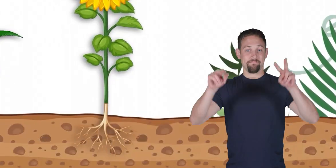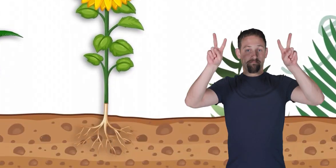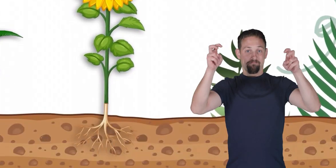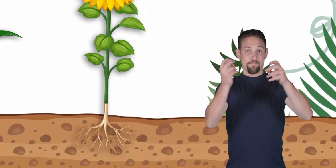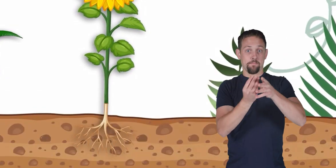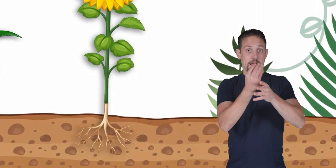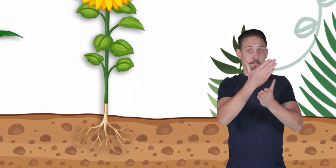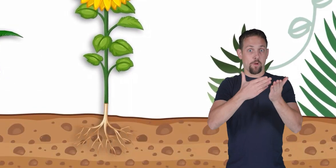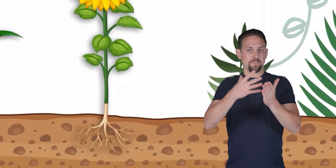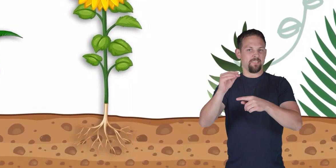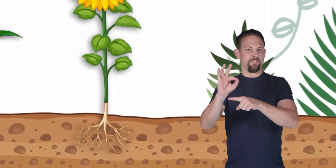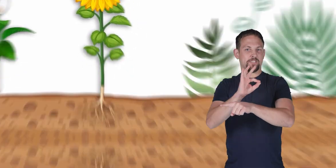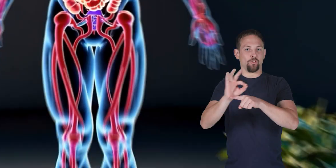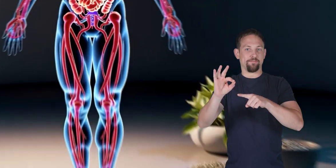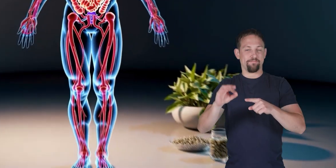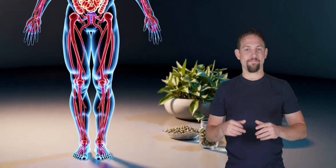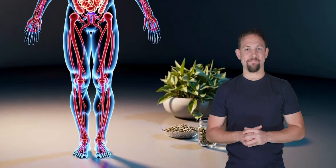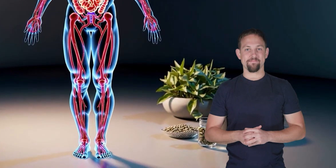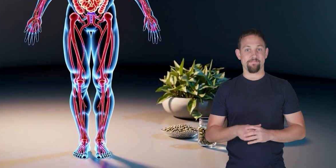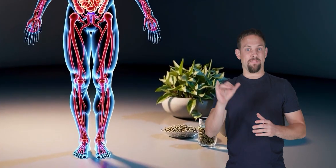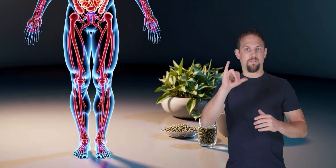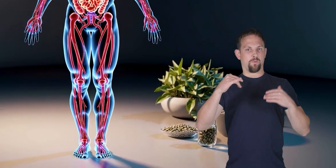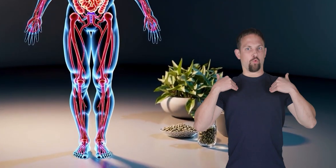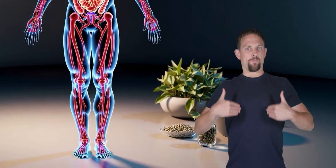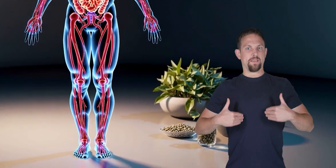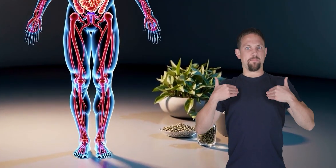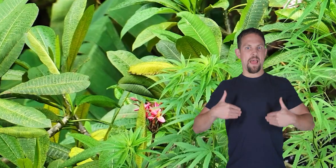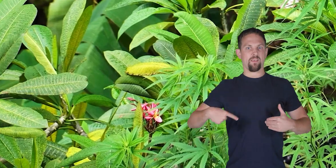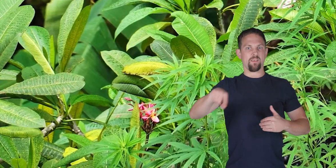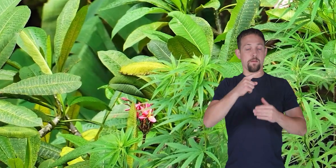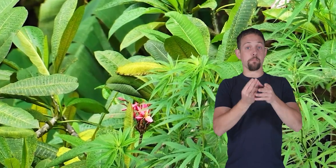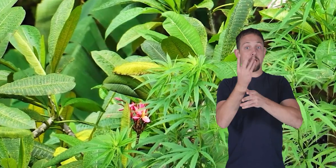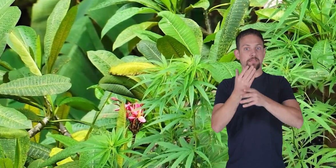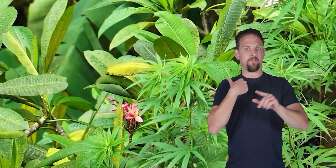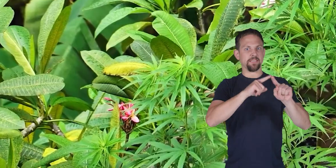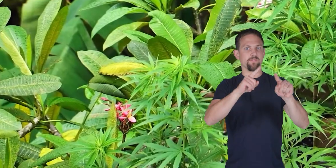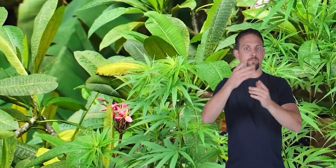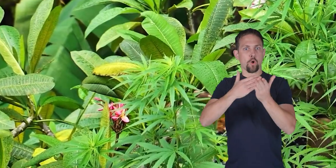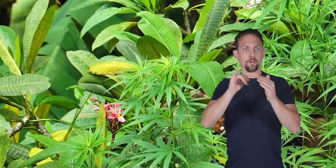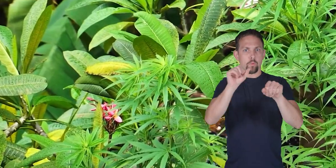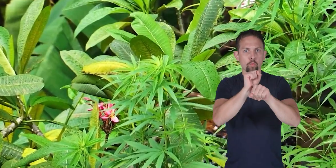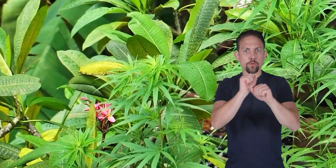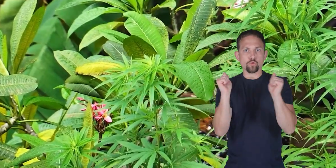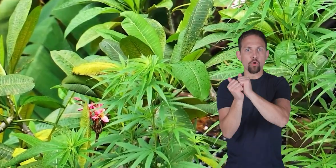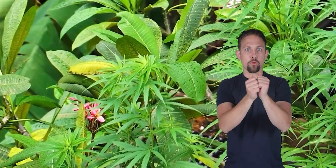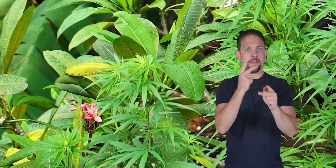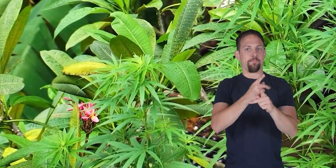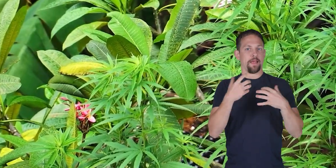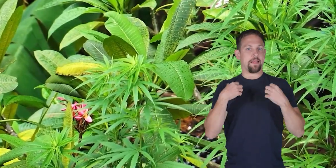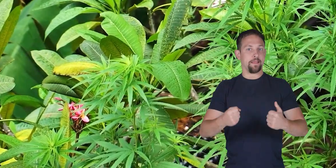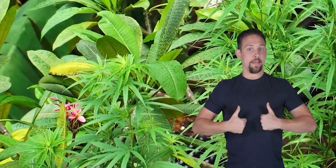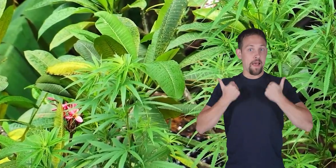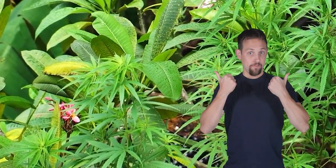plant parts and functions just like the human body plants have different parts that all work together to keep it